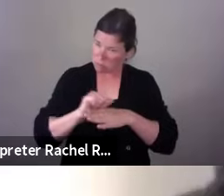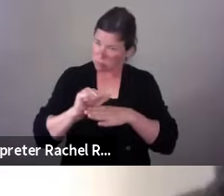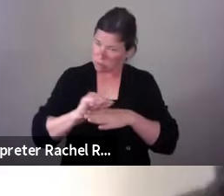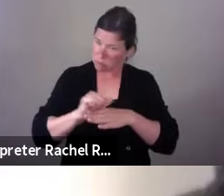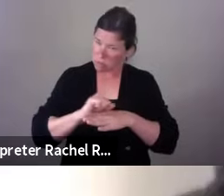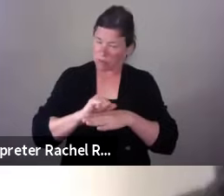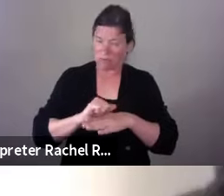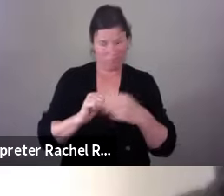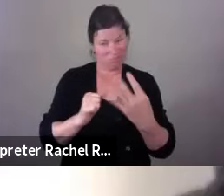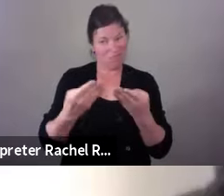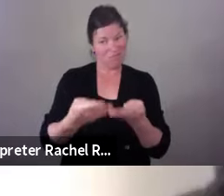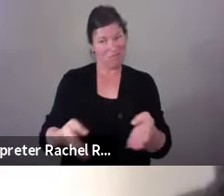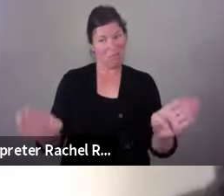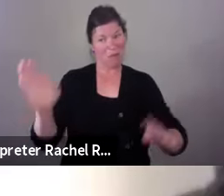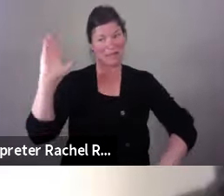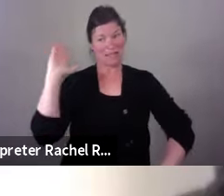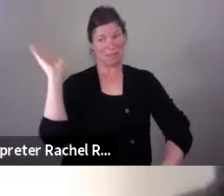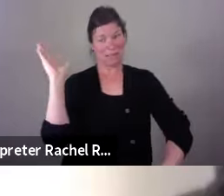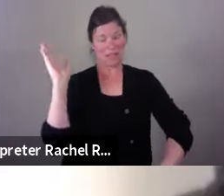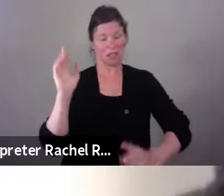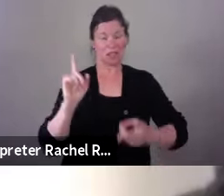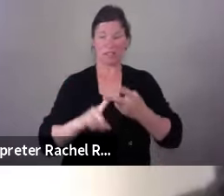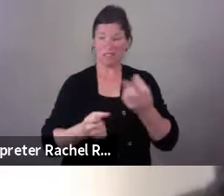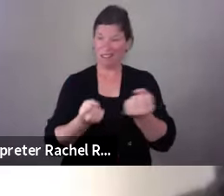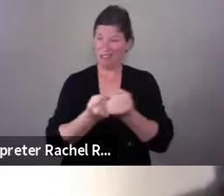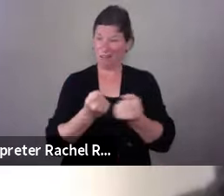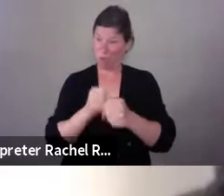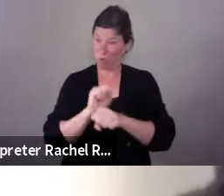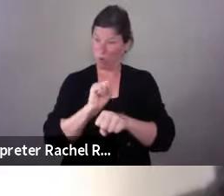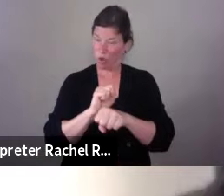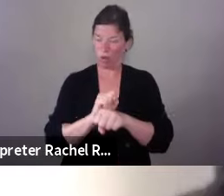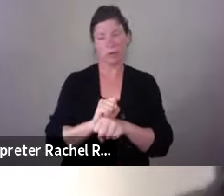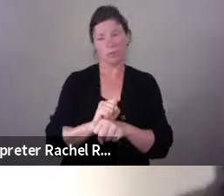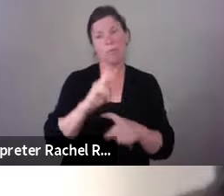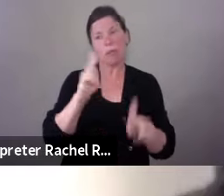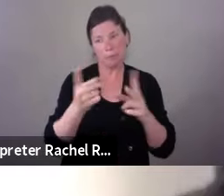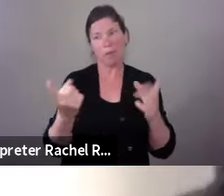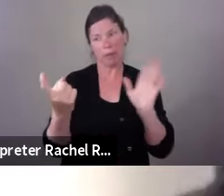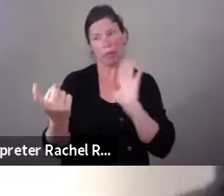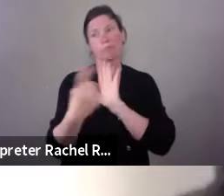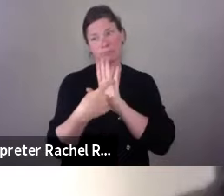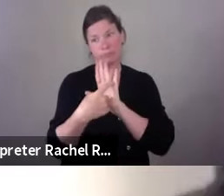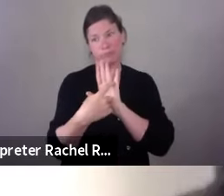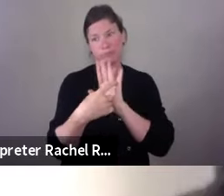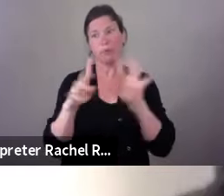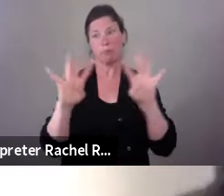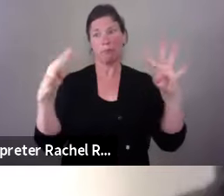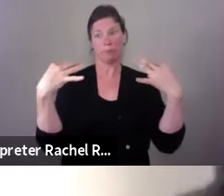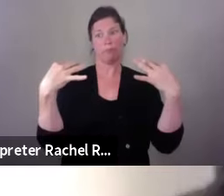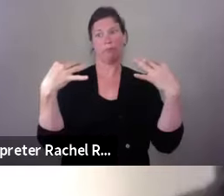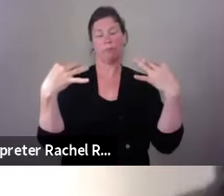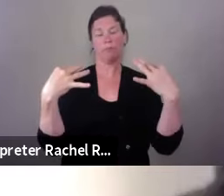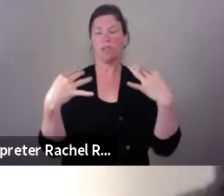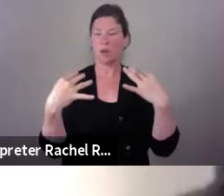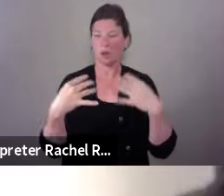public speaking and advocating, you're doing it in front of a lot of people most of the time, and that can get a little nerve-wracking, so I